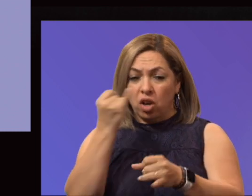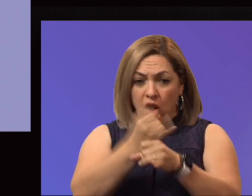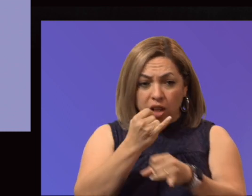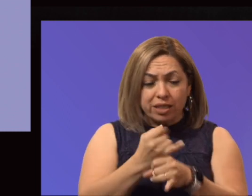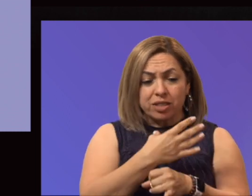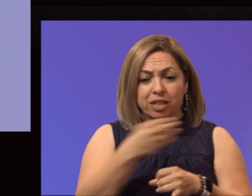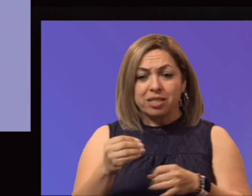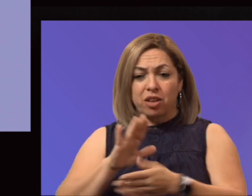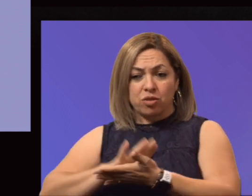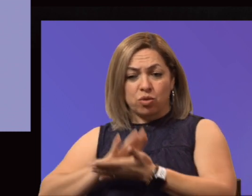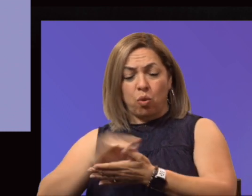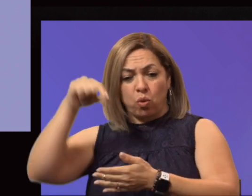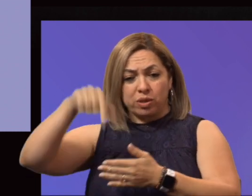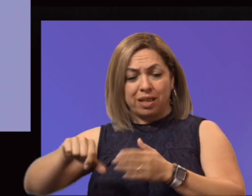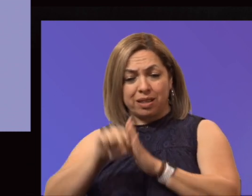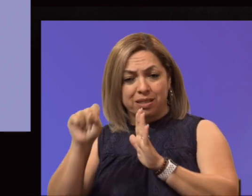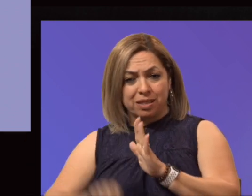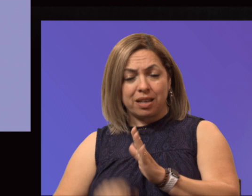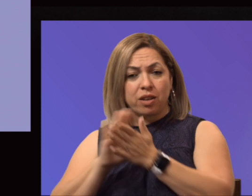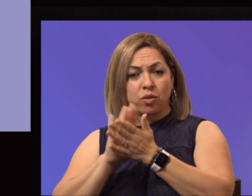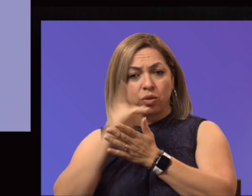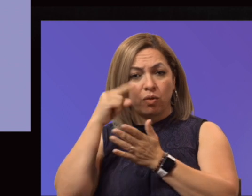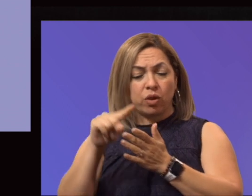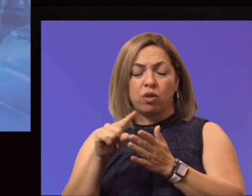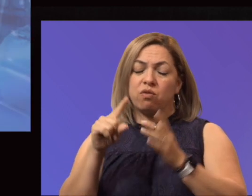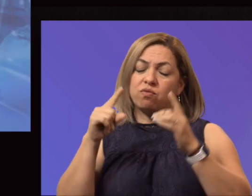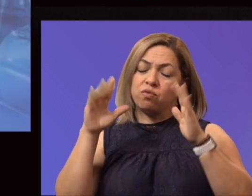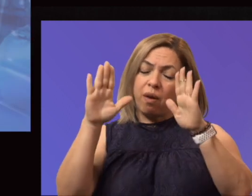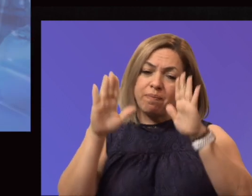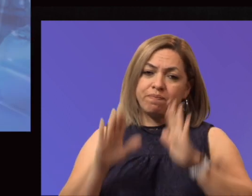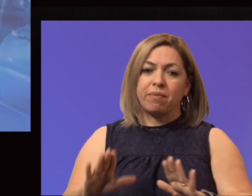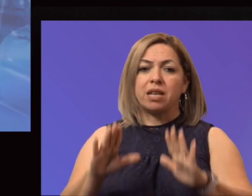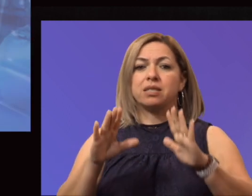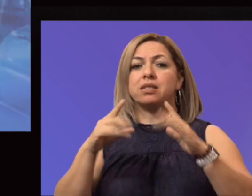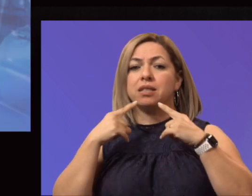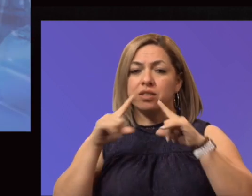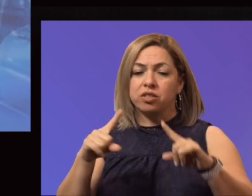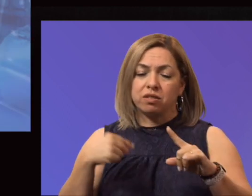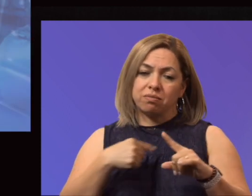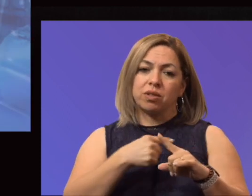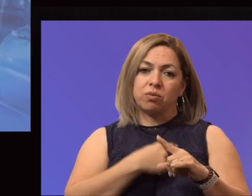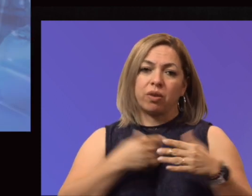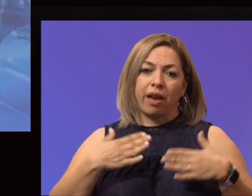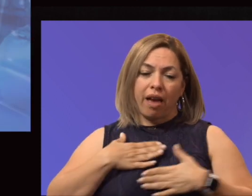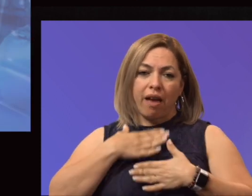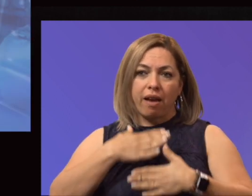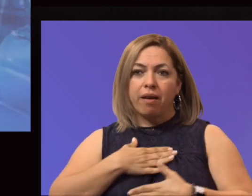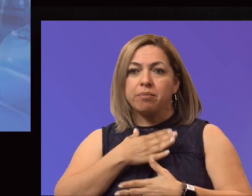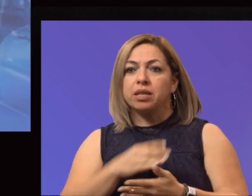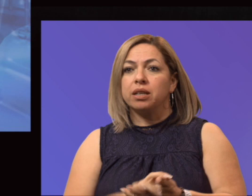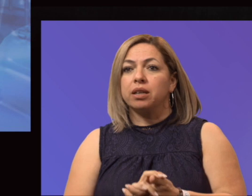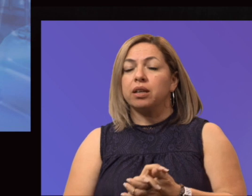kudos to you for this incredible achievement. We're certainly pleased with it. Our surgical technology